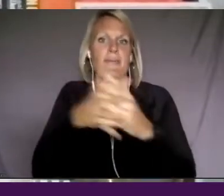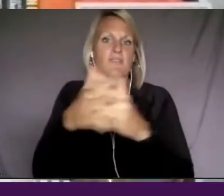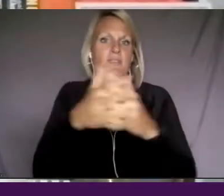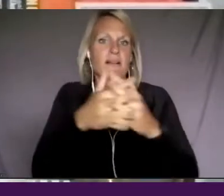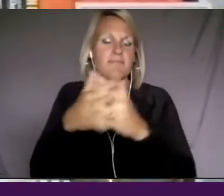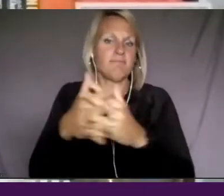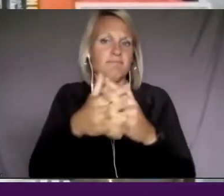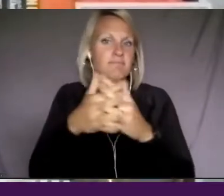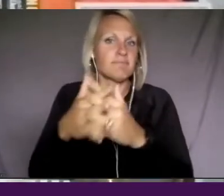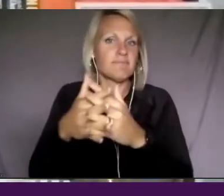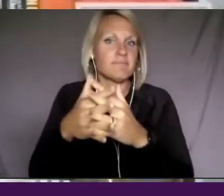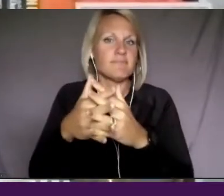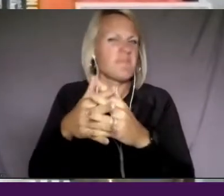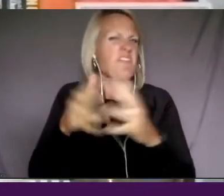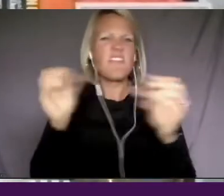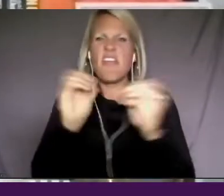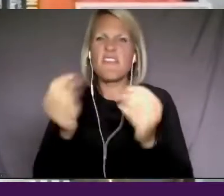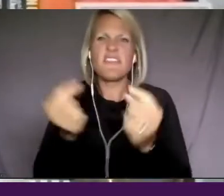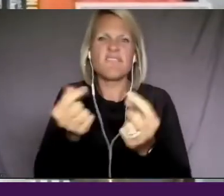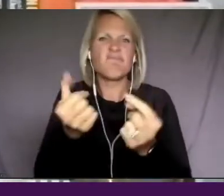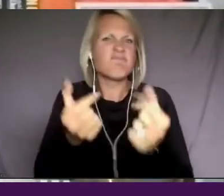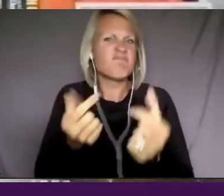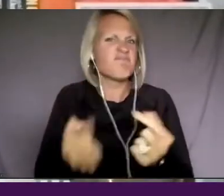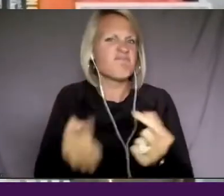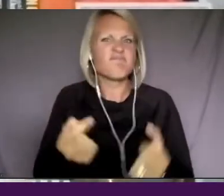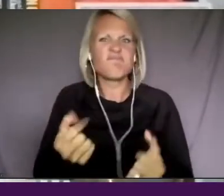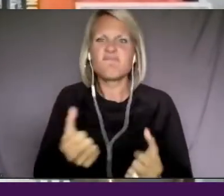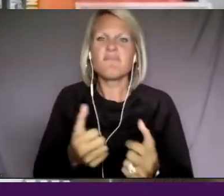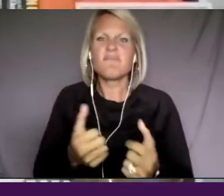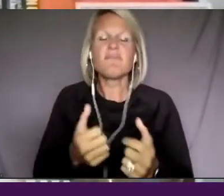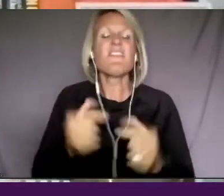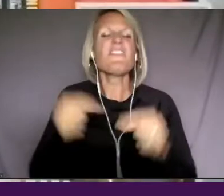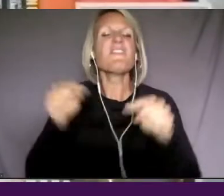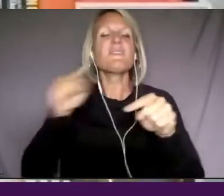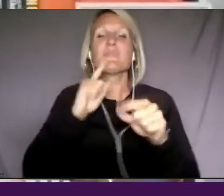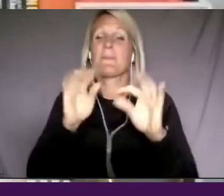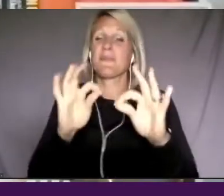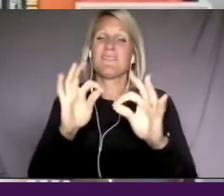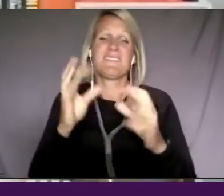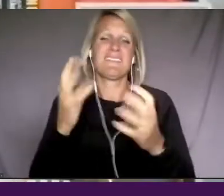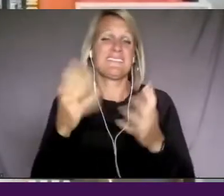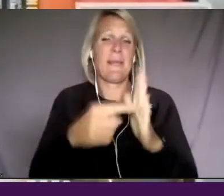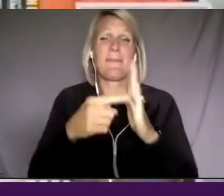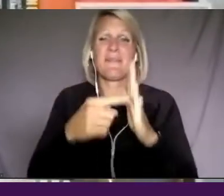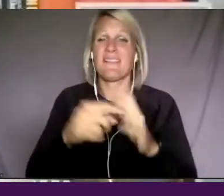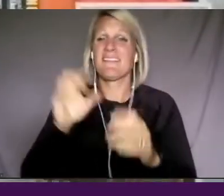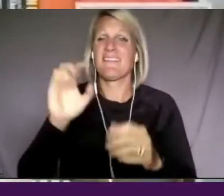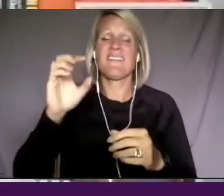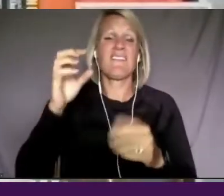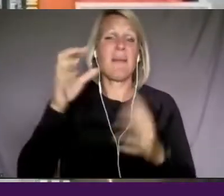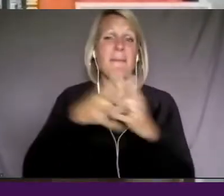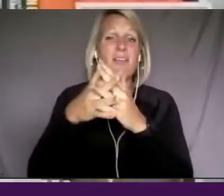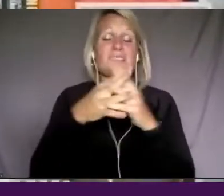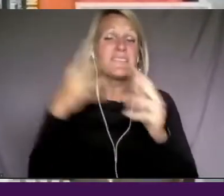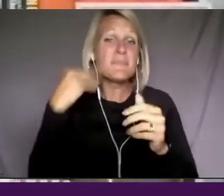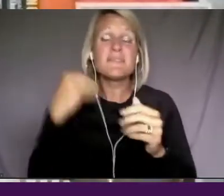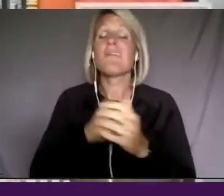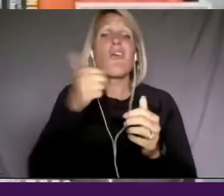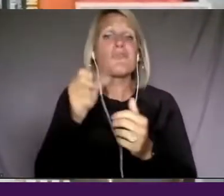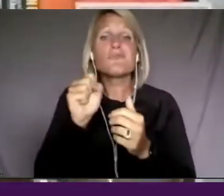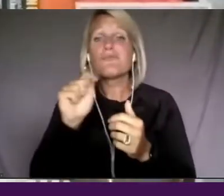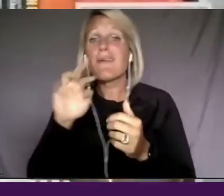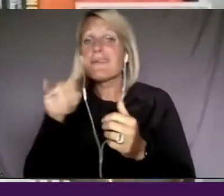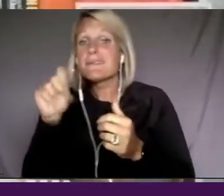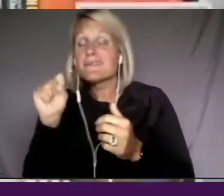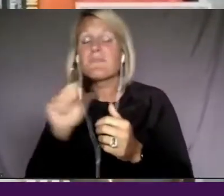so this is a perfect example of American experience, other strands, other, other shops have